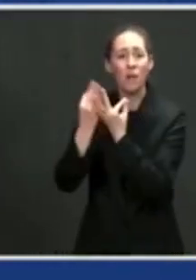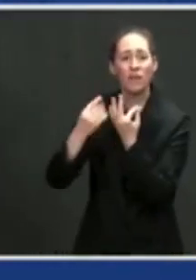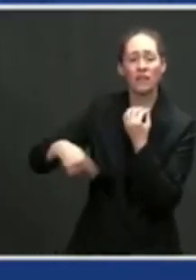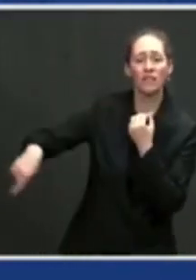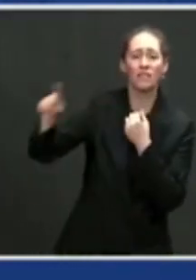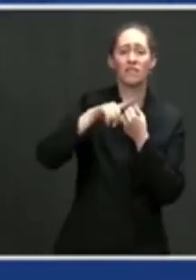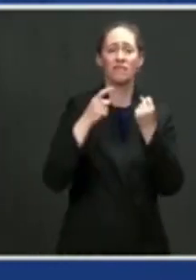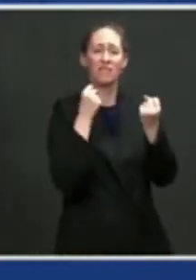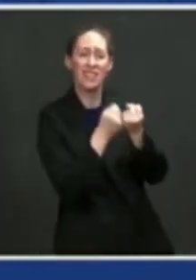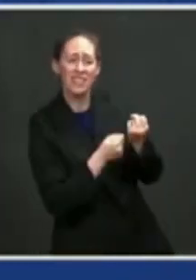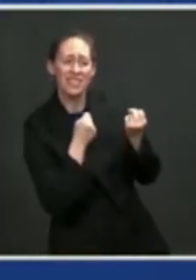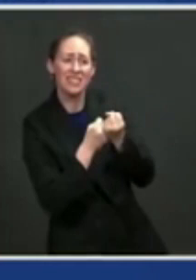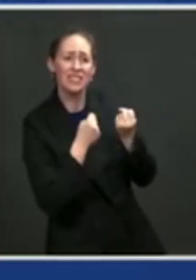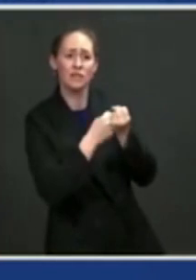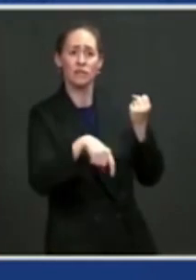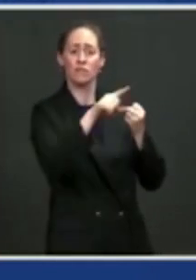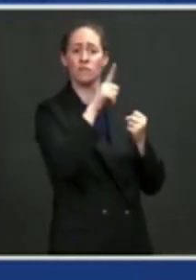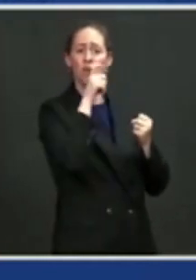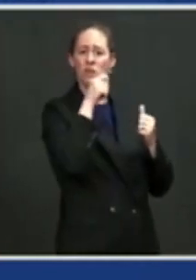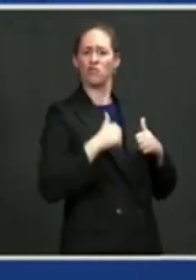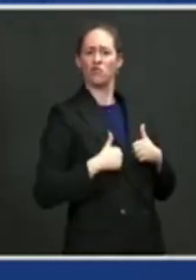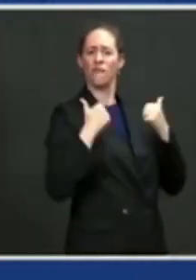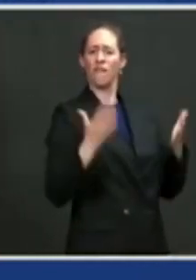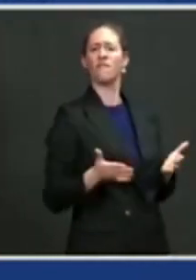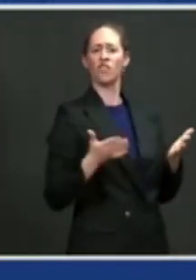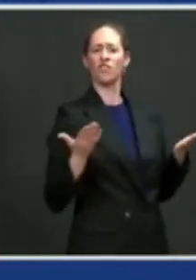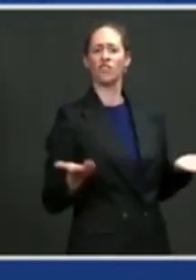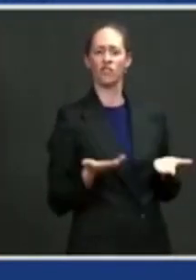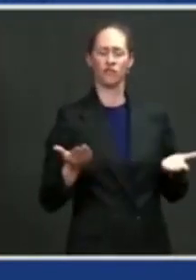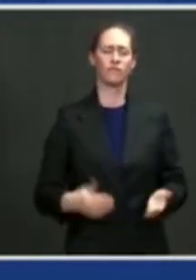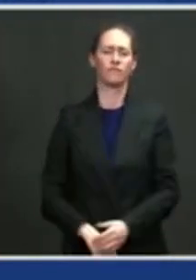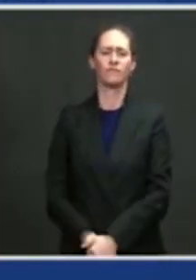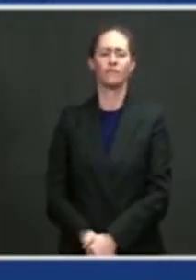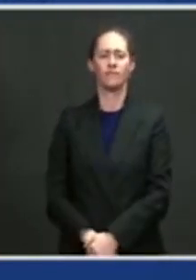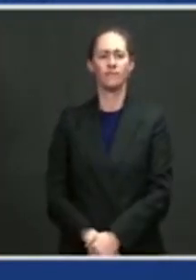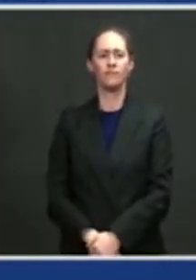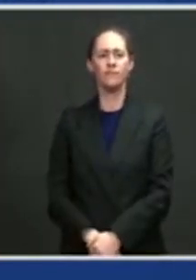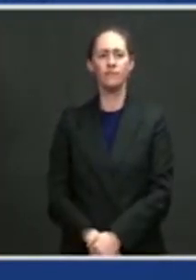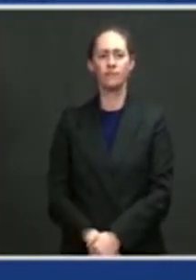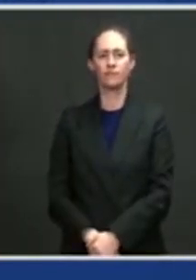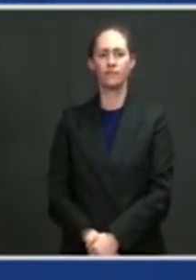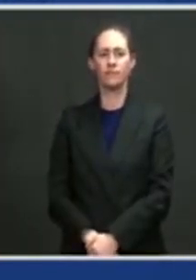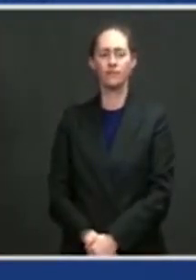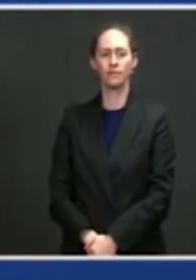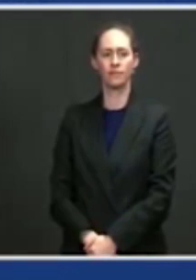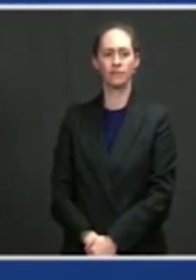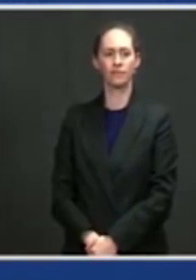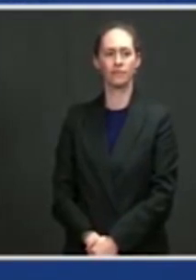Virginia home. I'm especially honored to share the stage with Brittany and Jordan and Nathan and